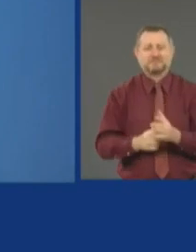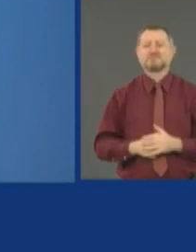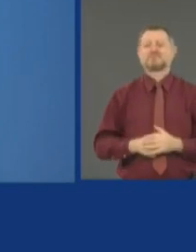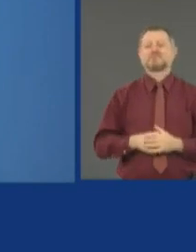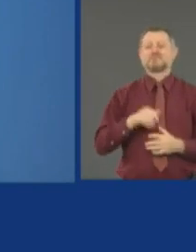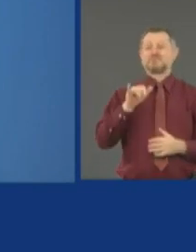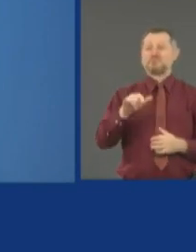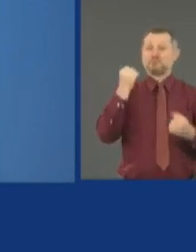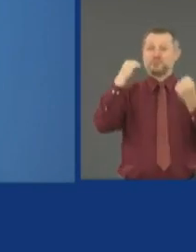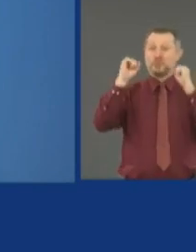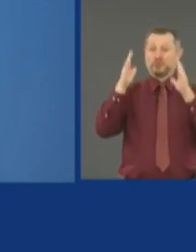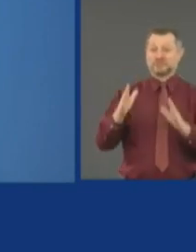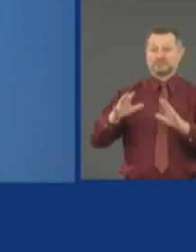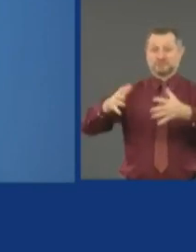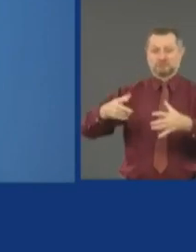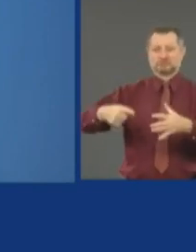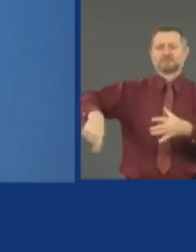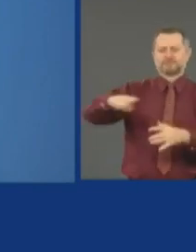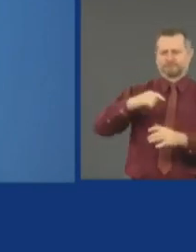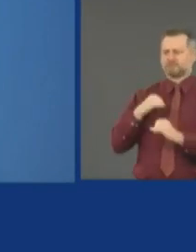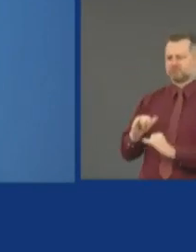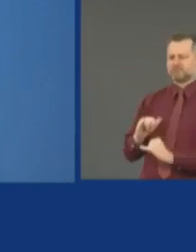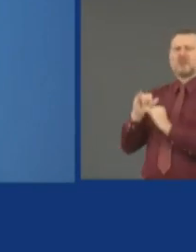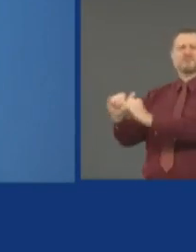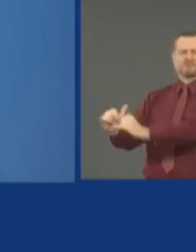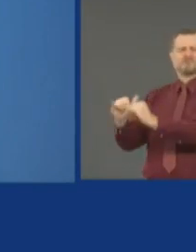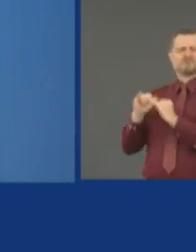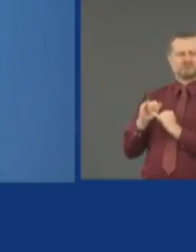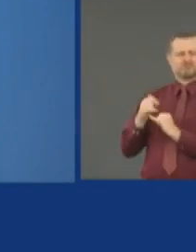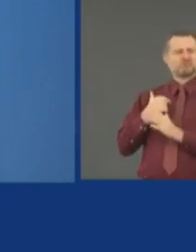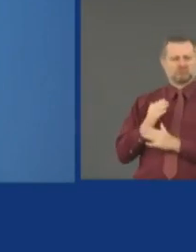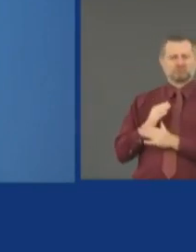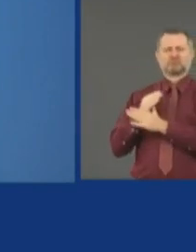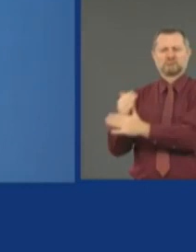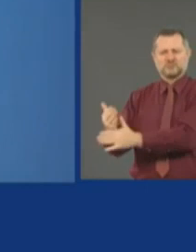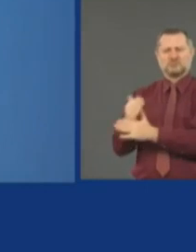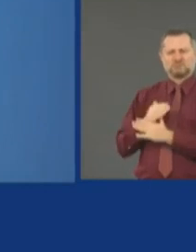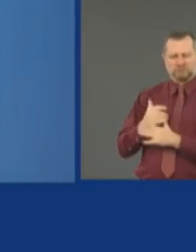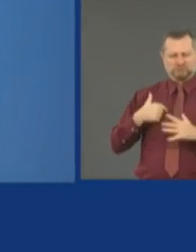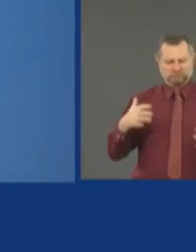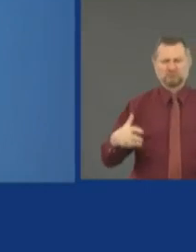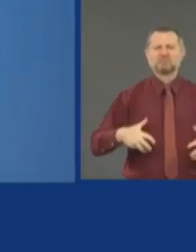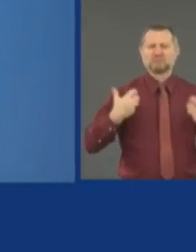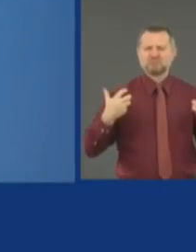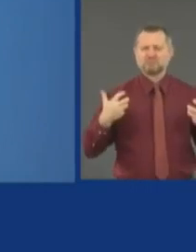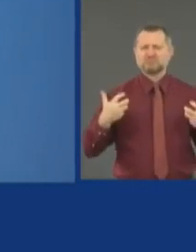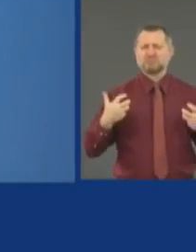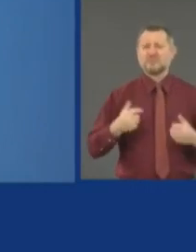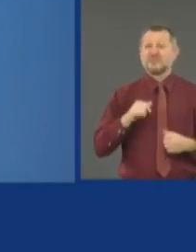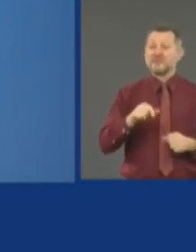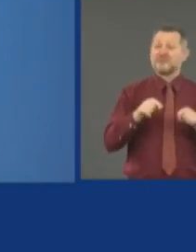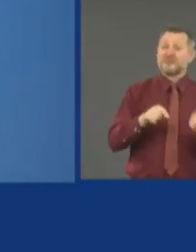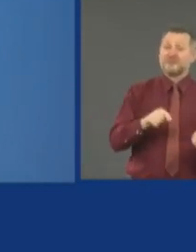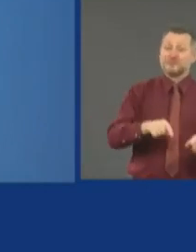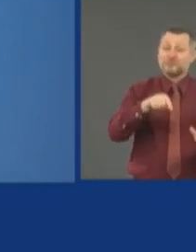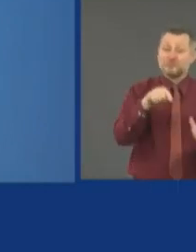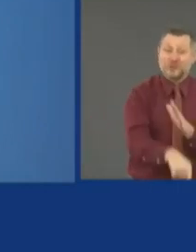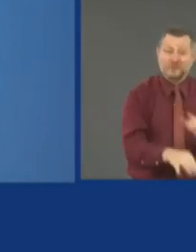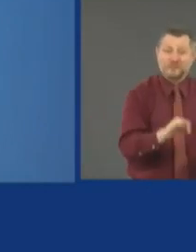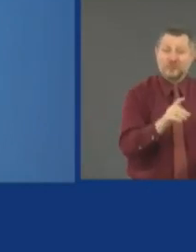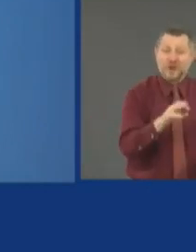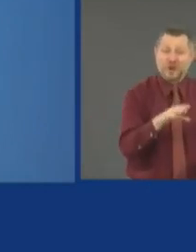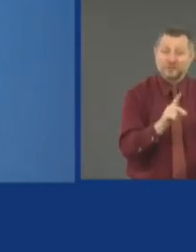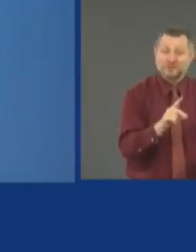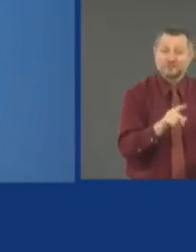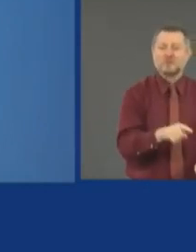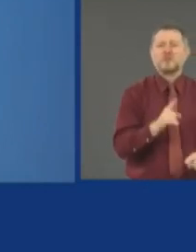outrage over not just Mr. Floyd's murder, but what it represents. It's one in a long